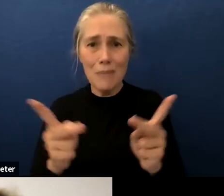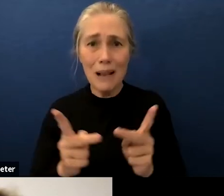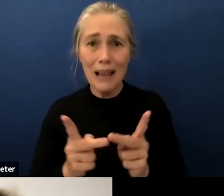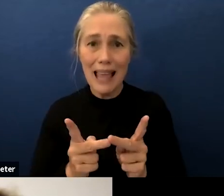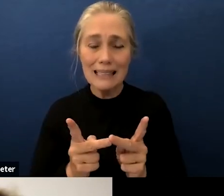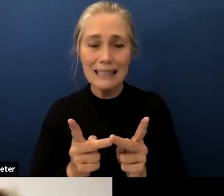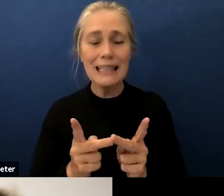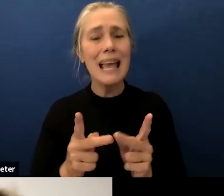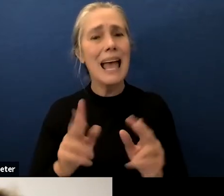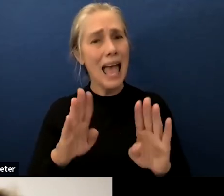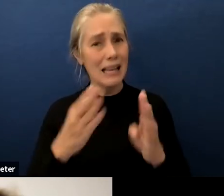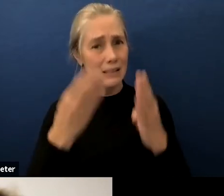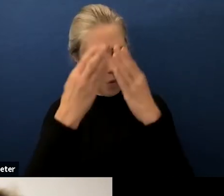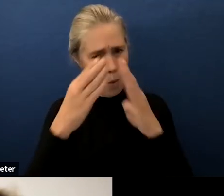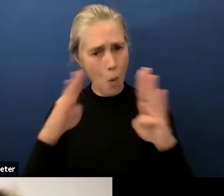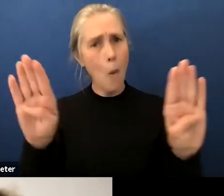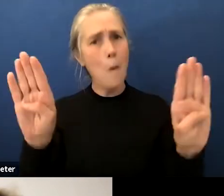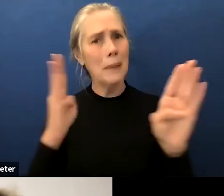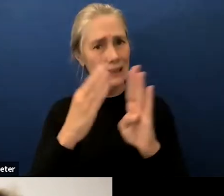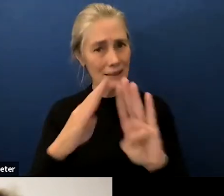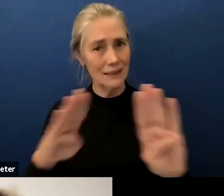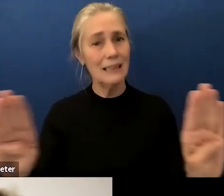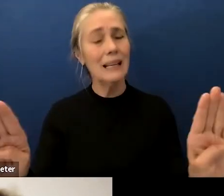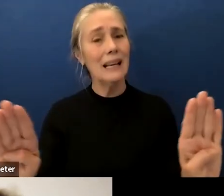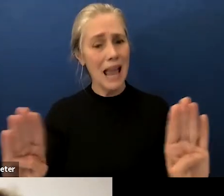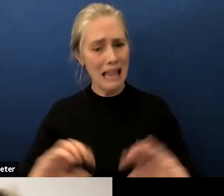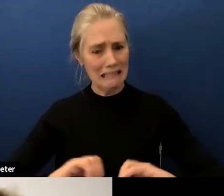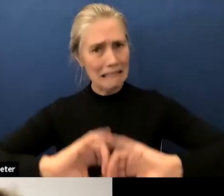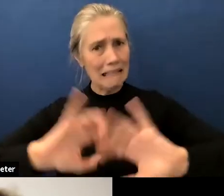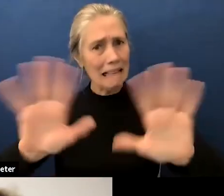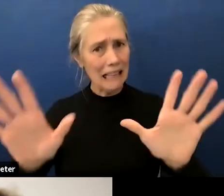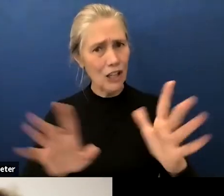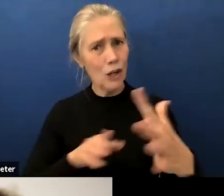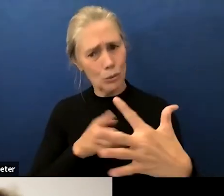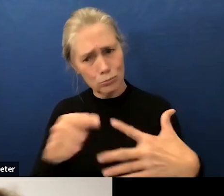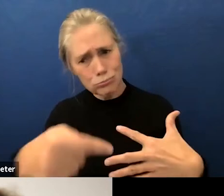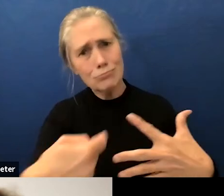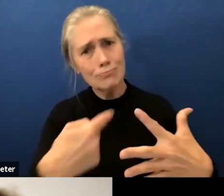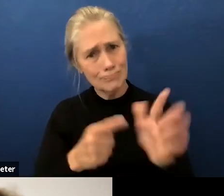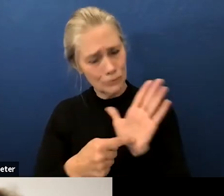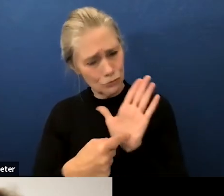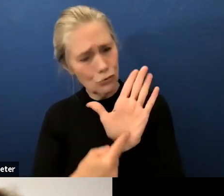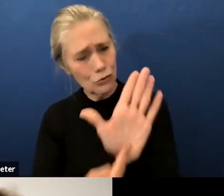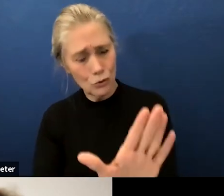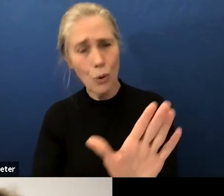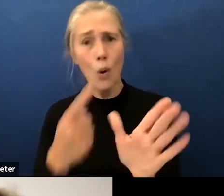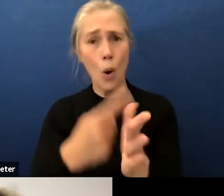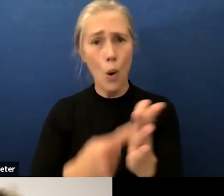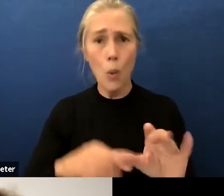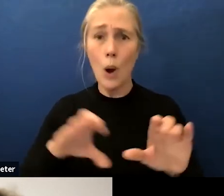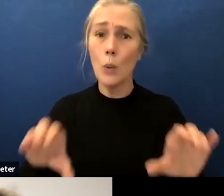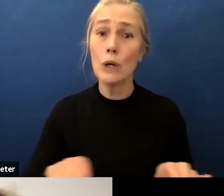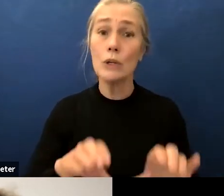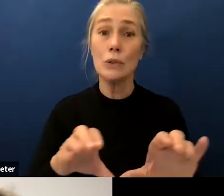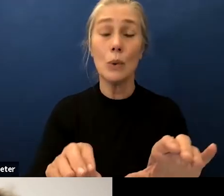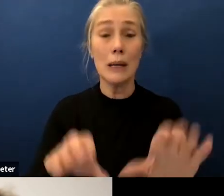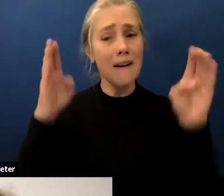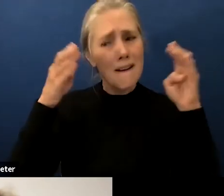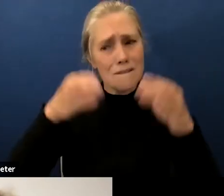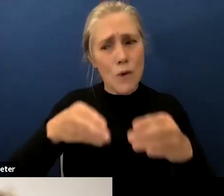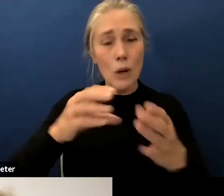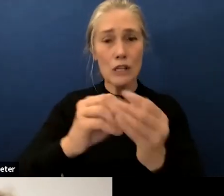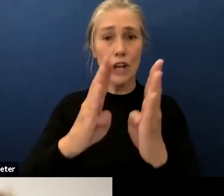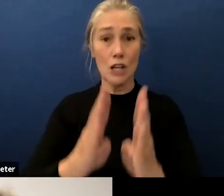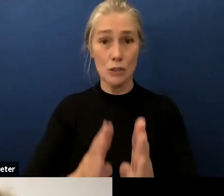open and transparent about what it is that we're doing and keeping um students centered in terms of our